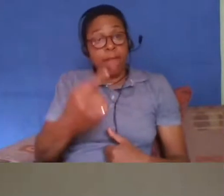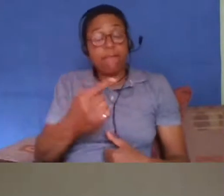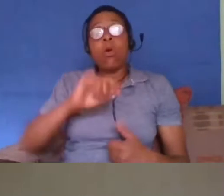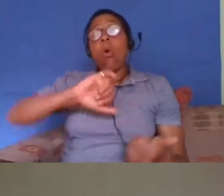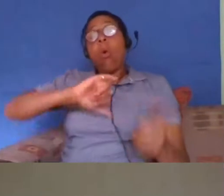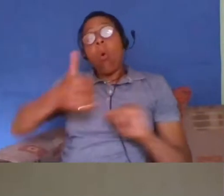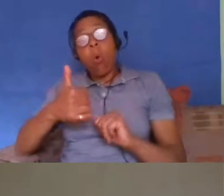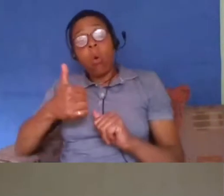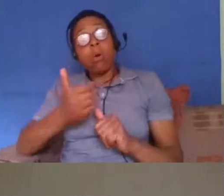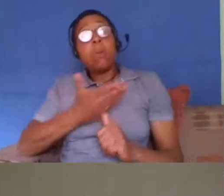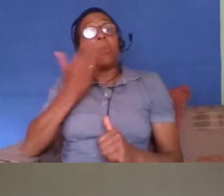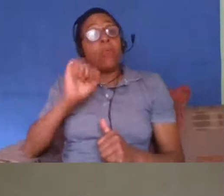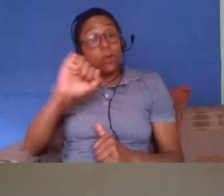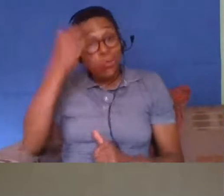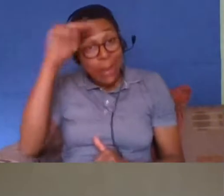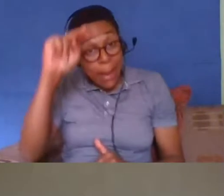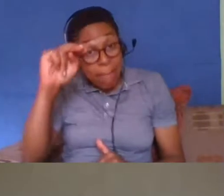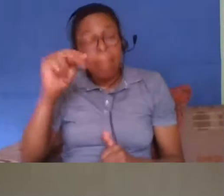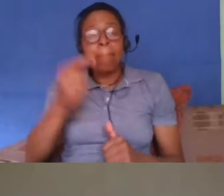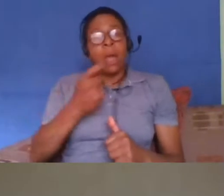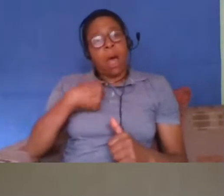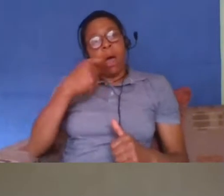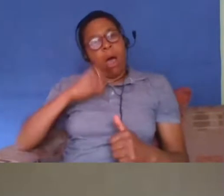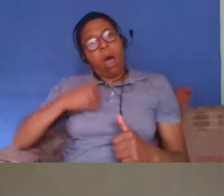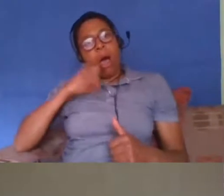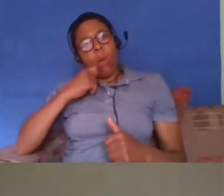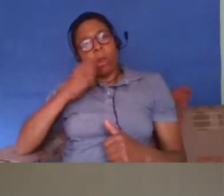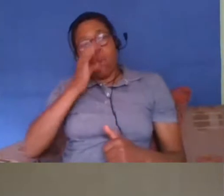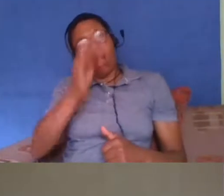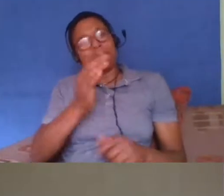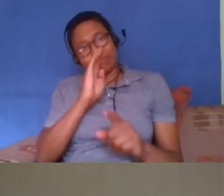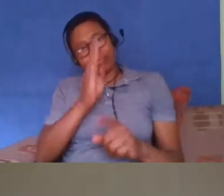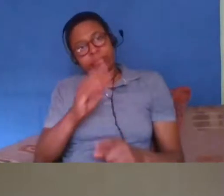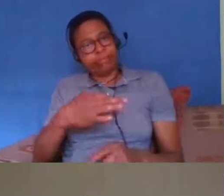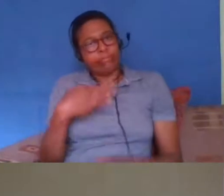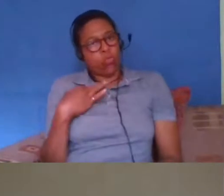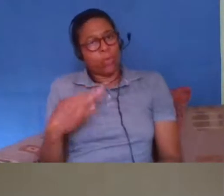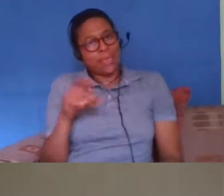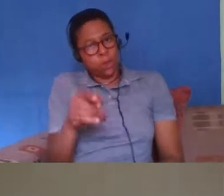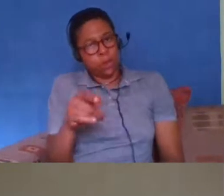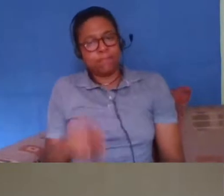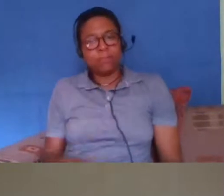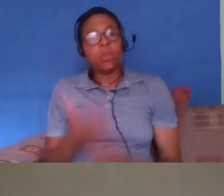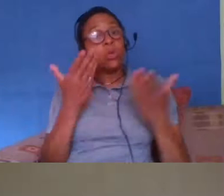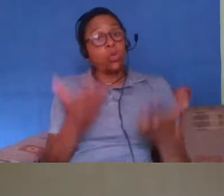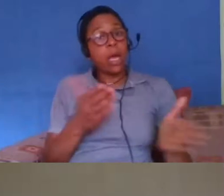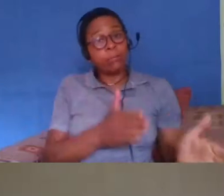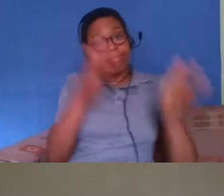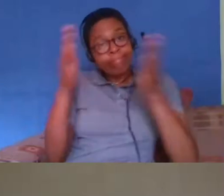i can invite you to uh put your question directly to the speakers so um let's hand over to colin now thank you